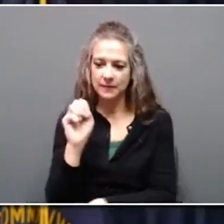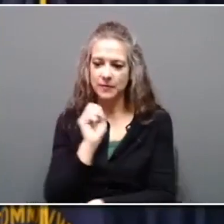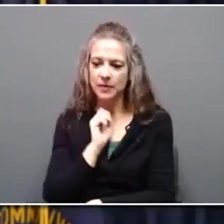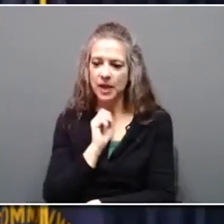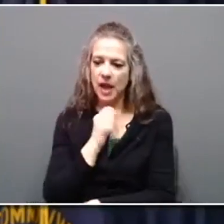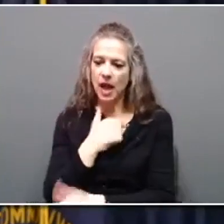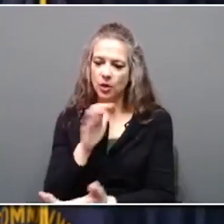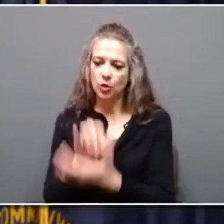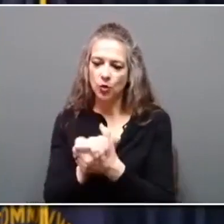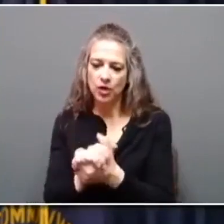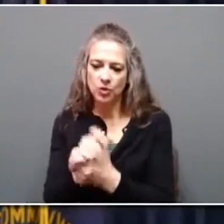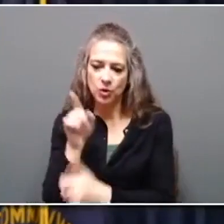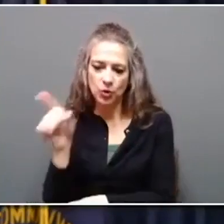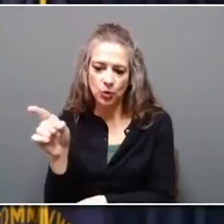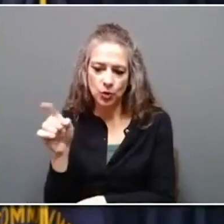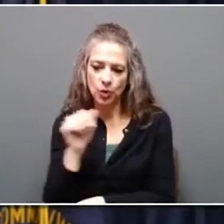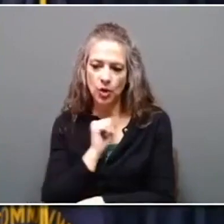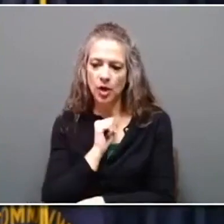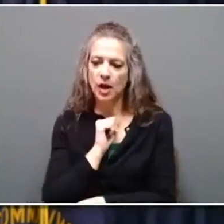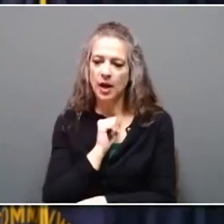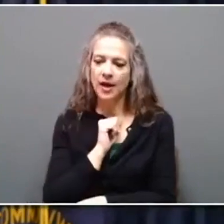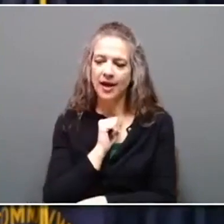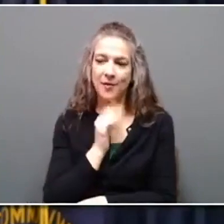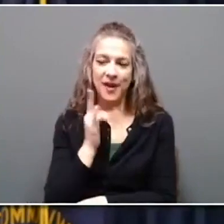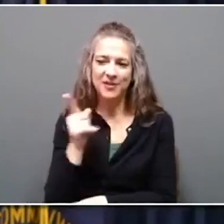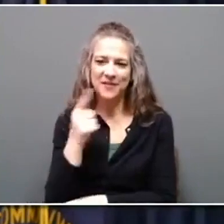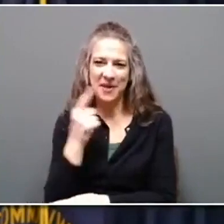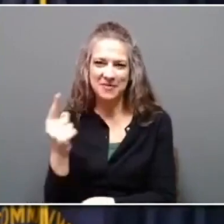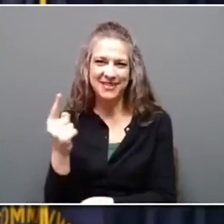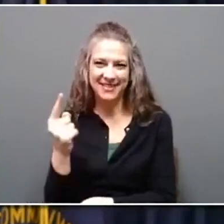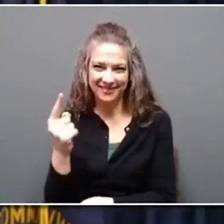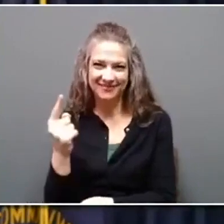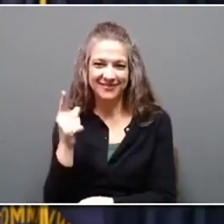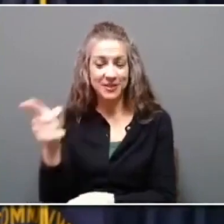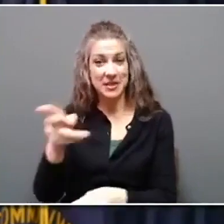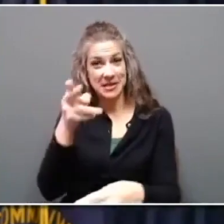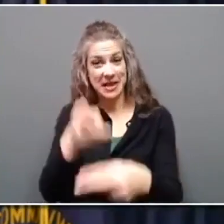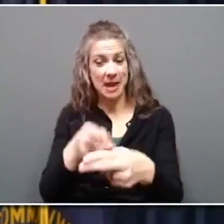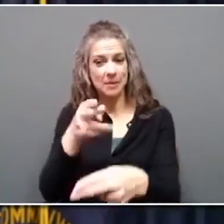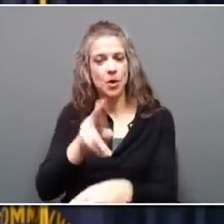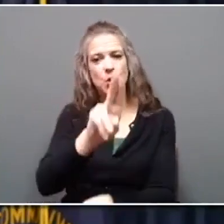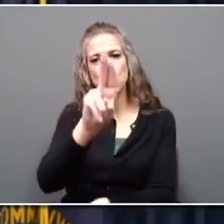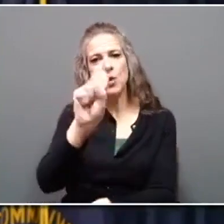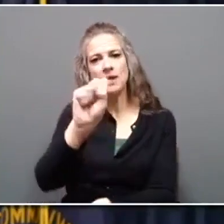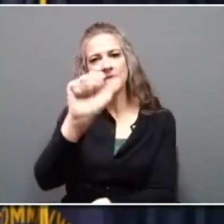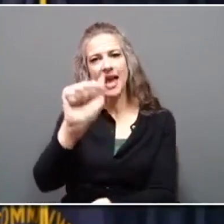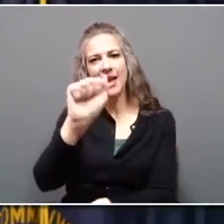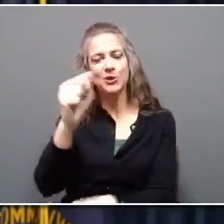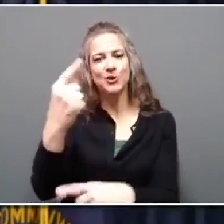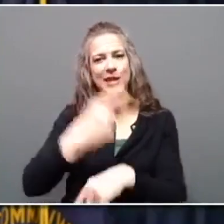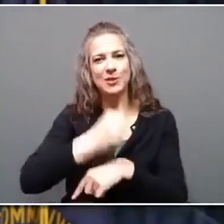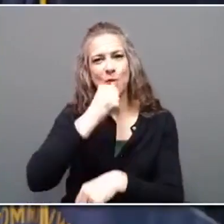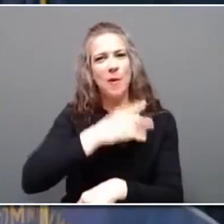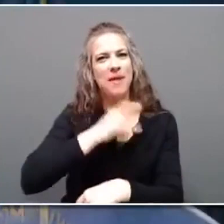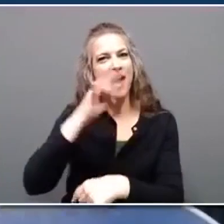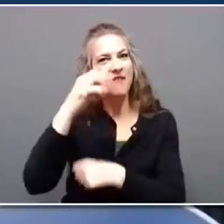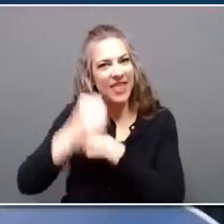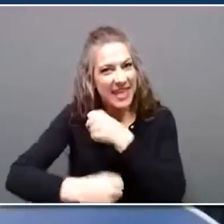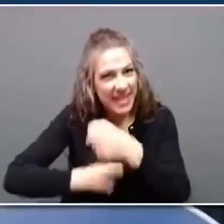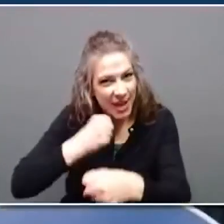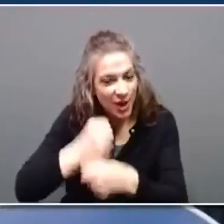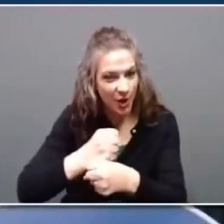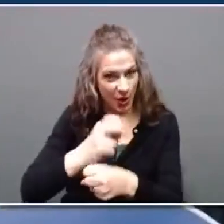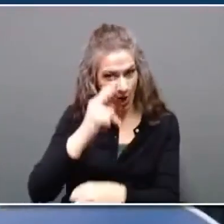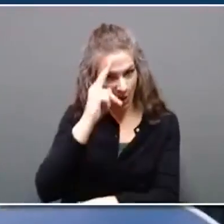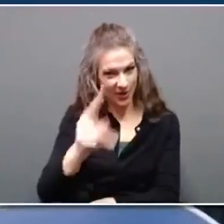today on being famous. Today, she was named one of USA Today's Women of the Year honorees. She's the